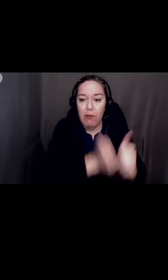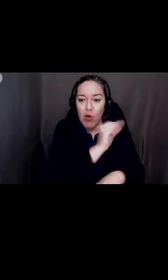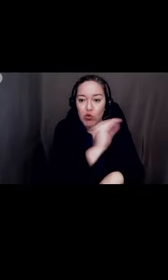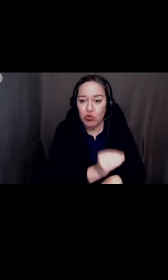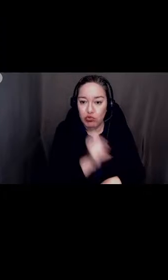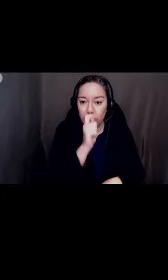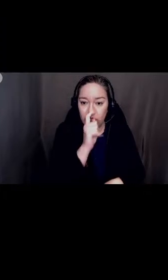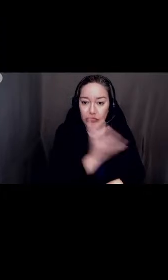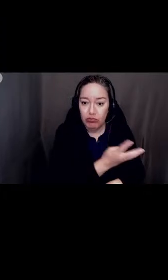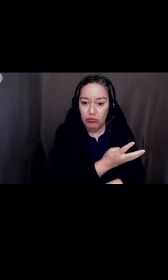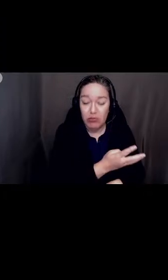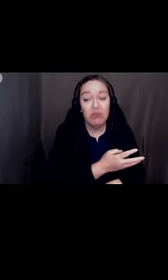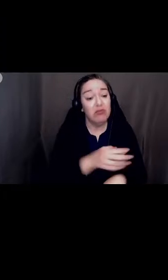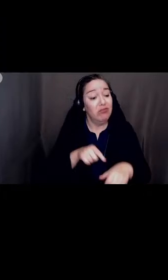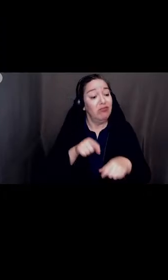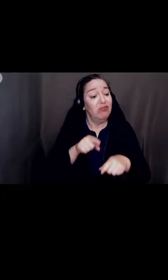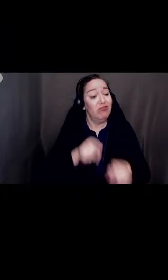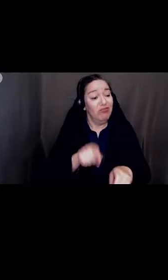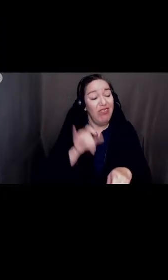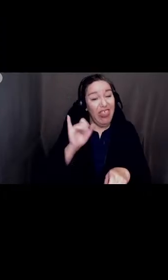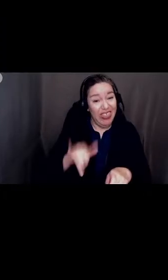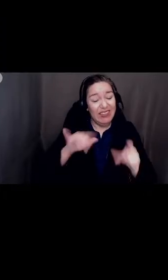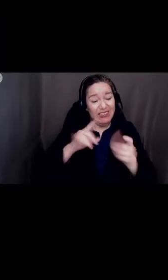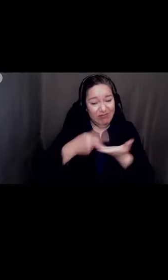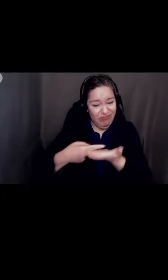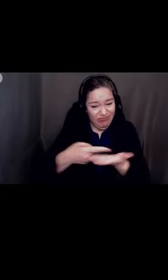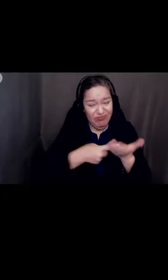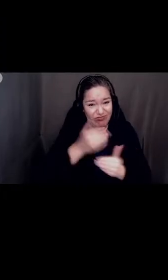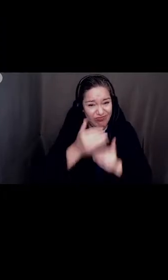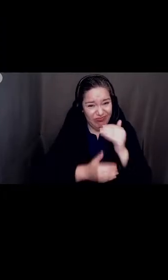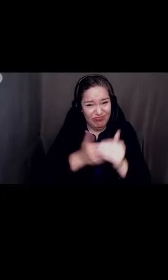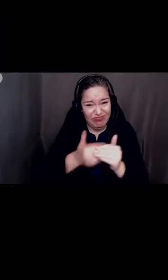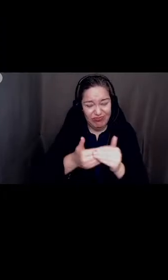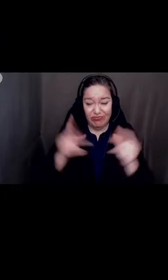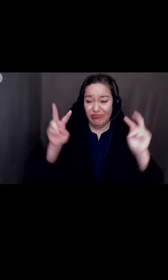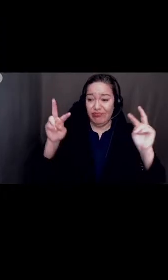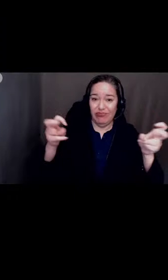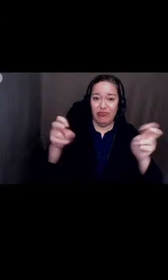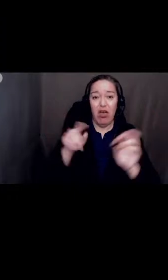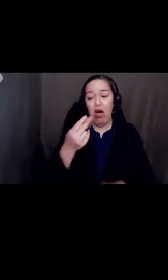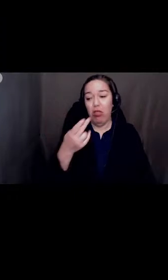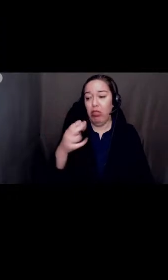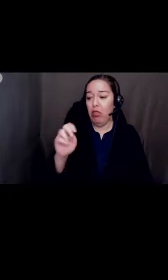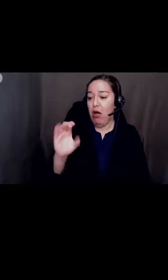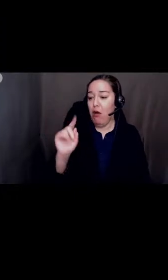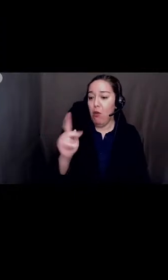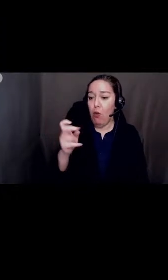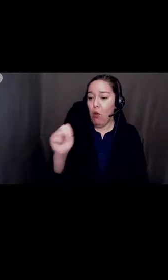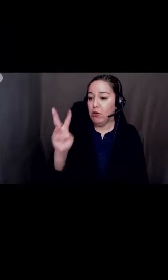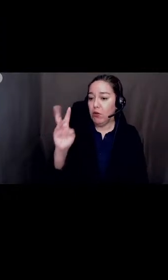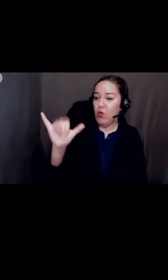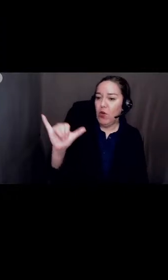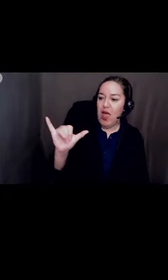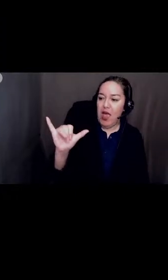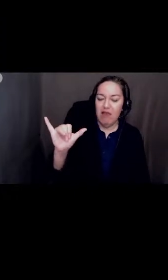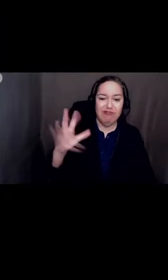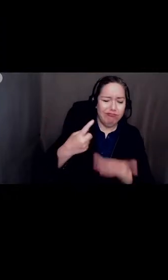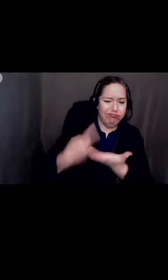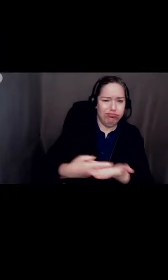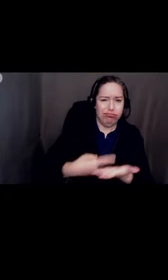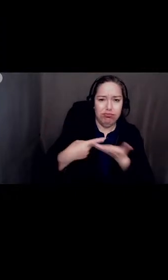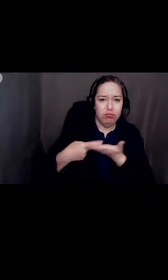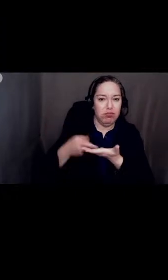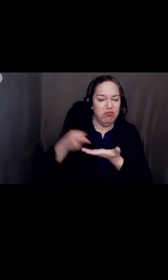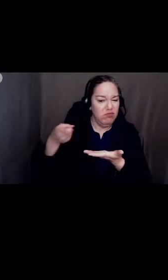Colton Way was brought up throughout our discussions about what it meant and to whom. So, I'd like to share some of the